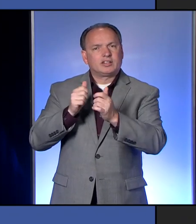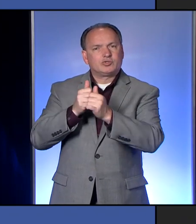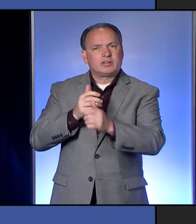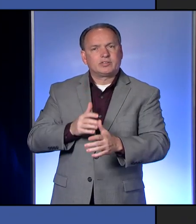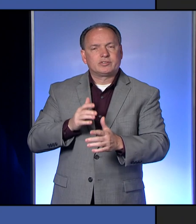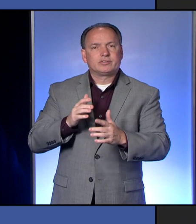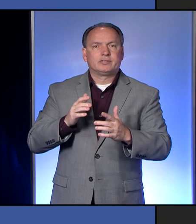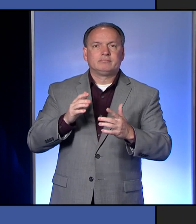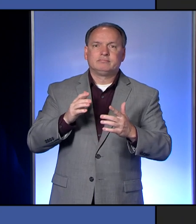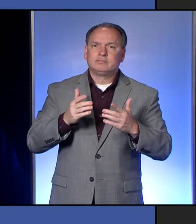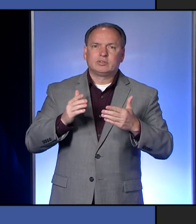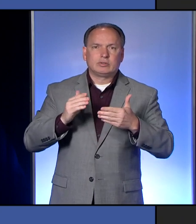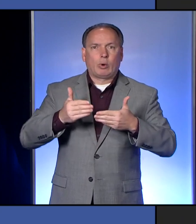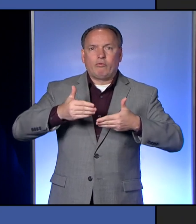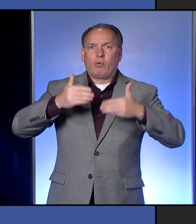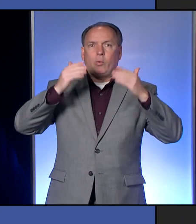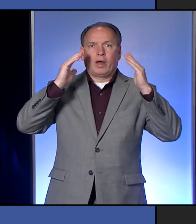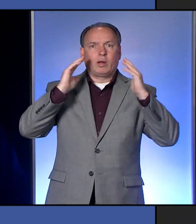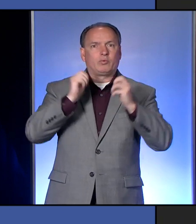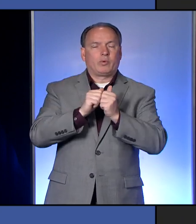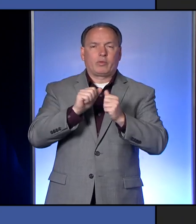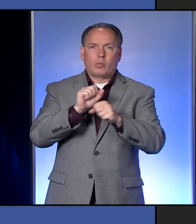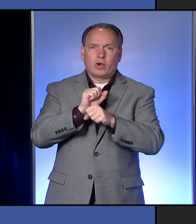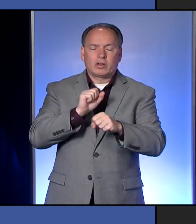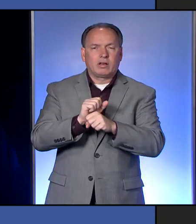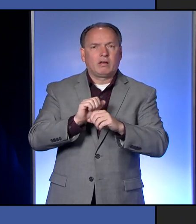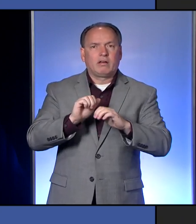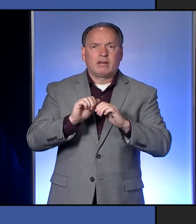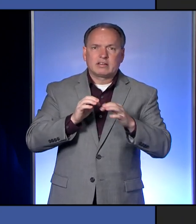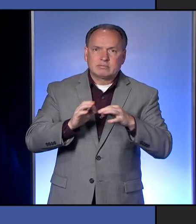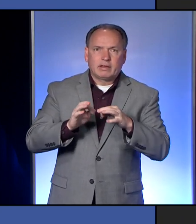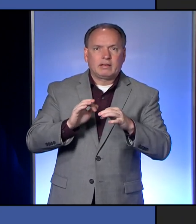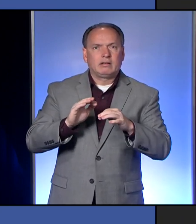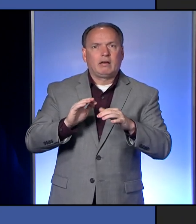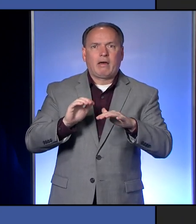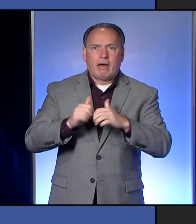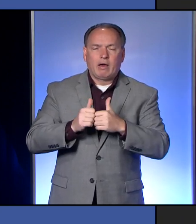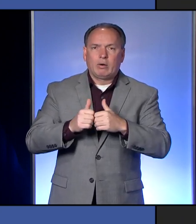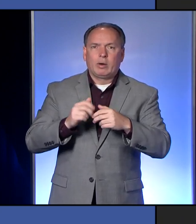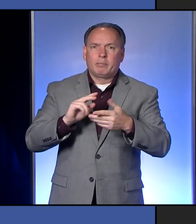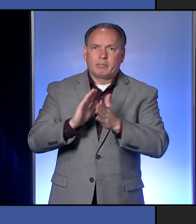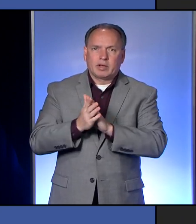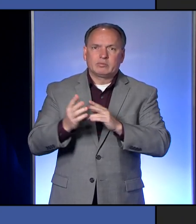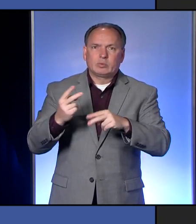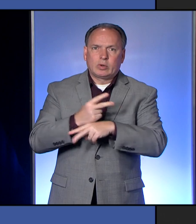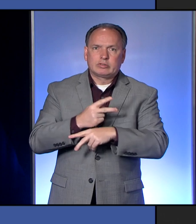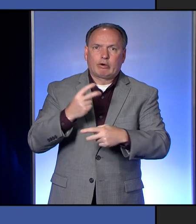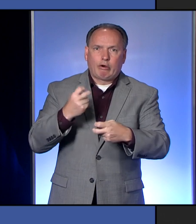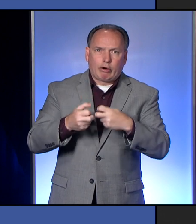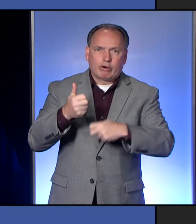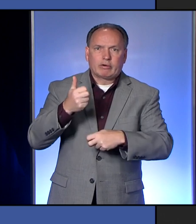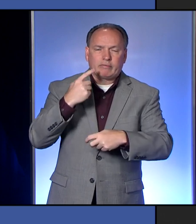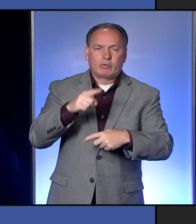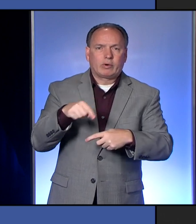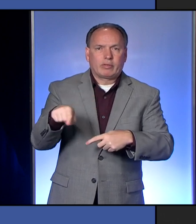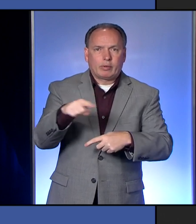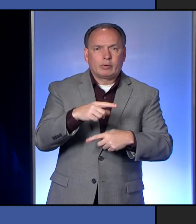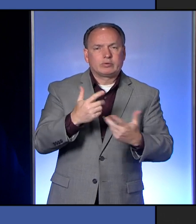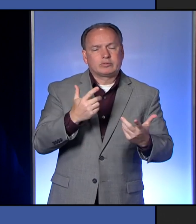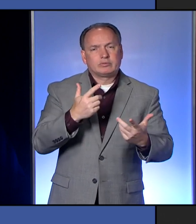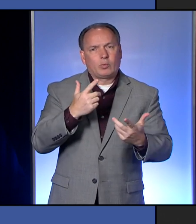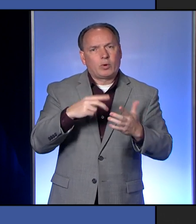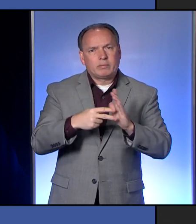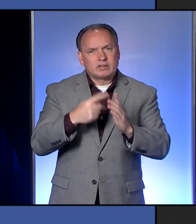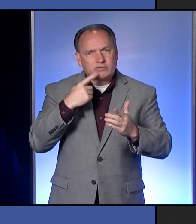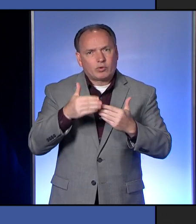down and, you know, just to explain that the problems that two days like this that 17 and 21 make for those tracers and what that means for the rest of